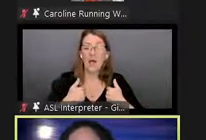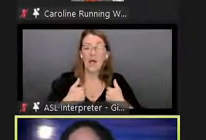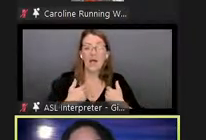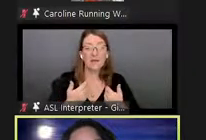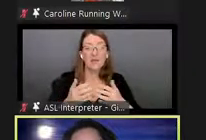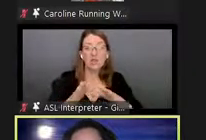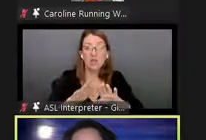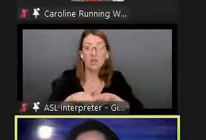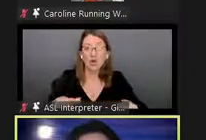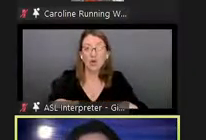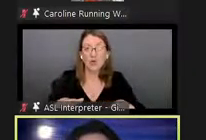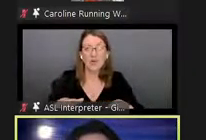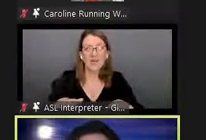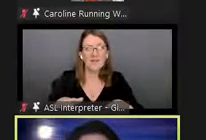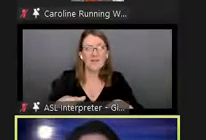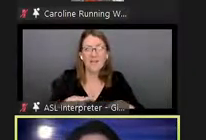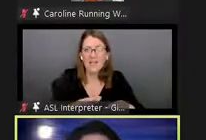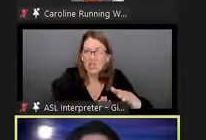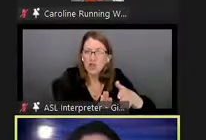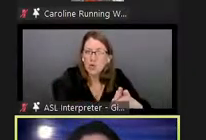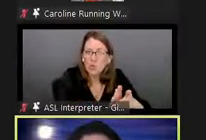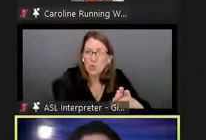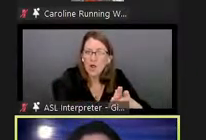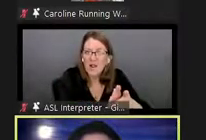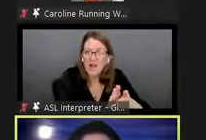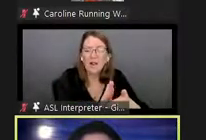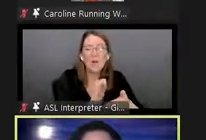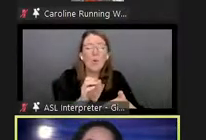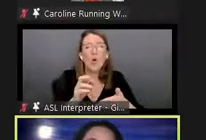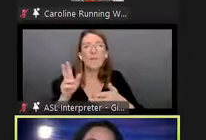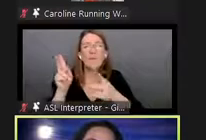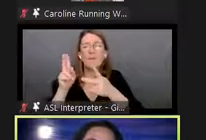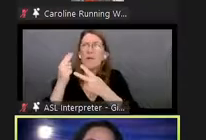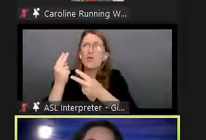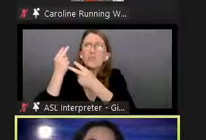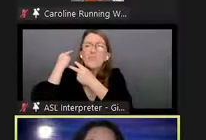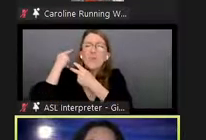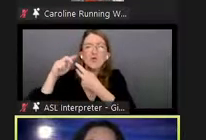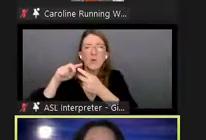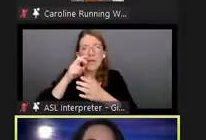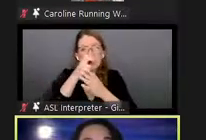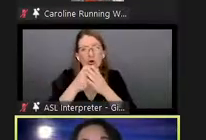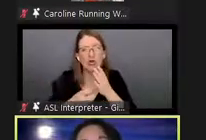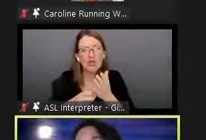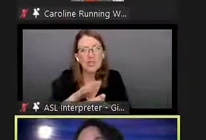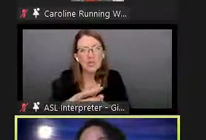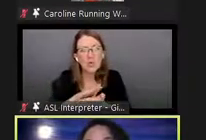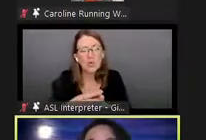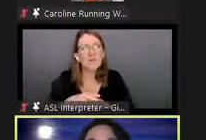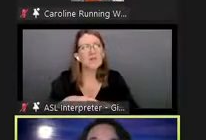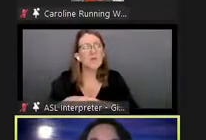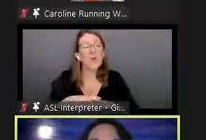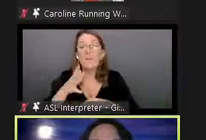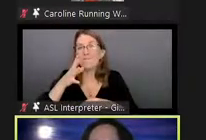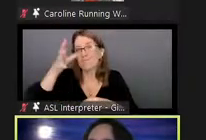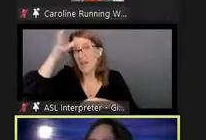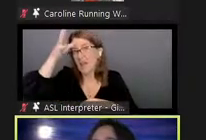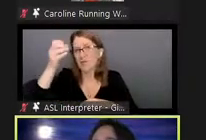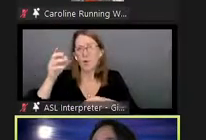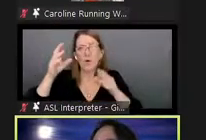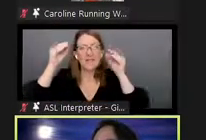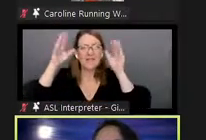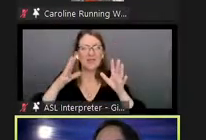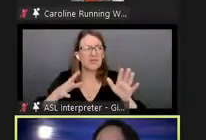reaching back to when they were in immersion and most of the people responding were parents or teachers or they were talking to their kids in real time saying